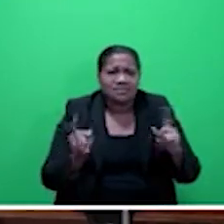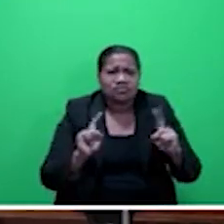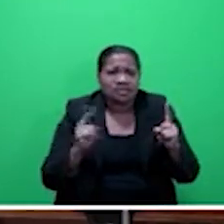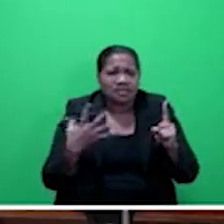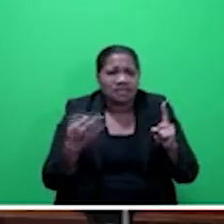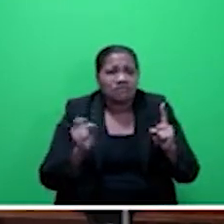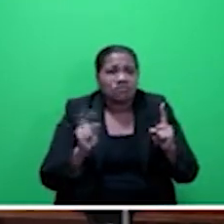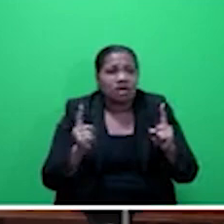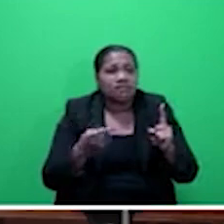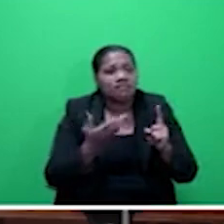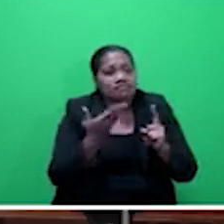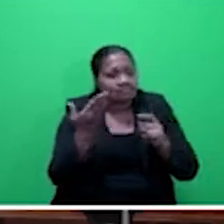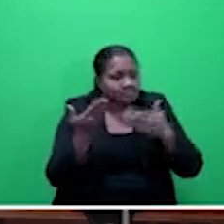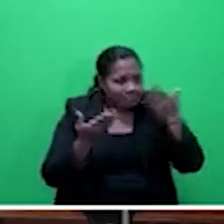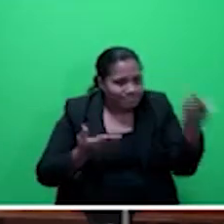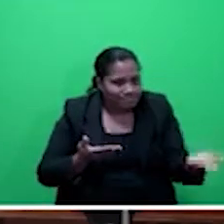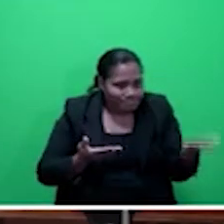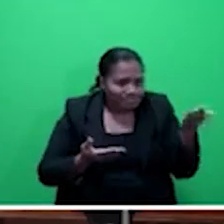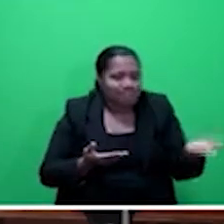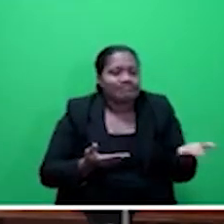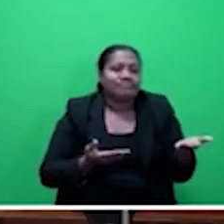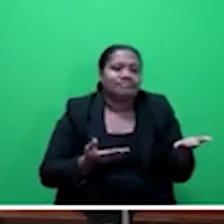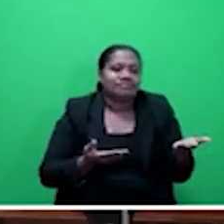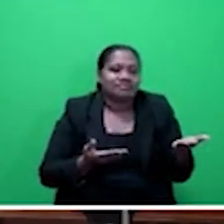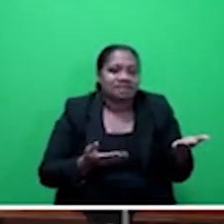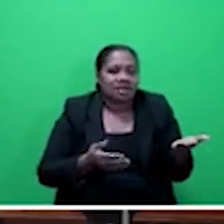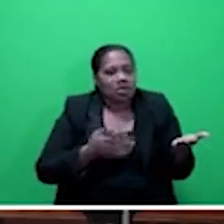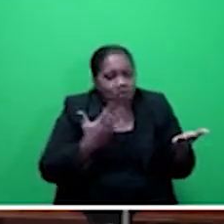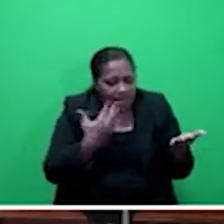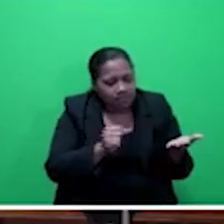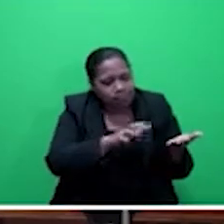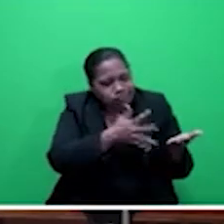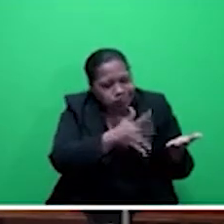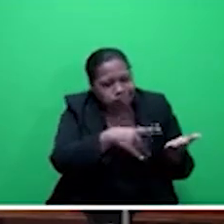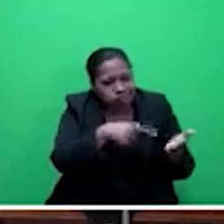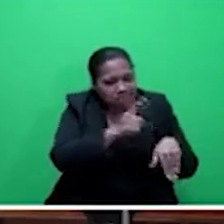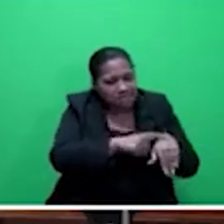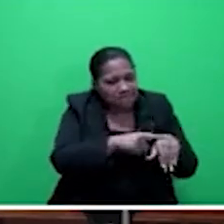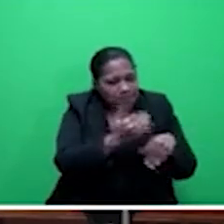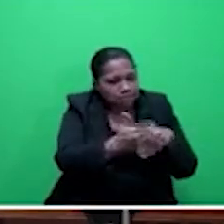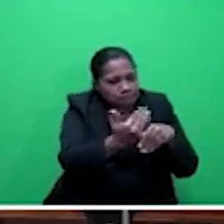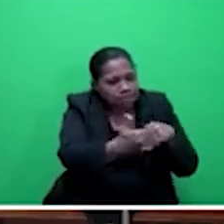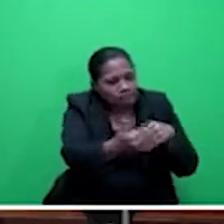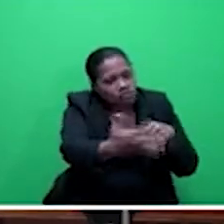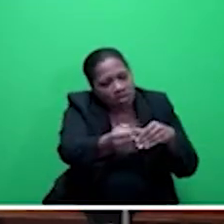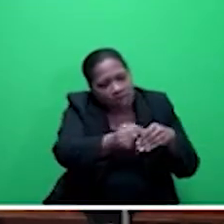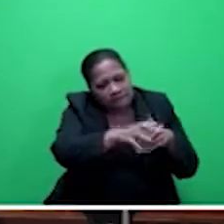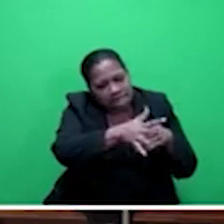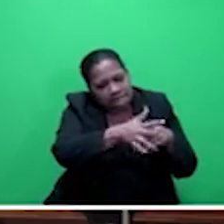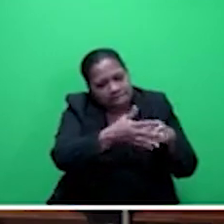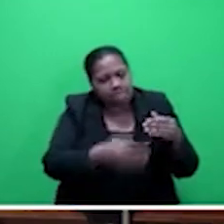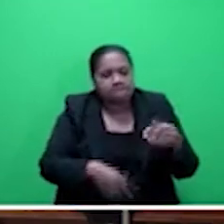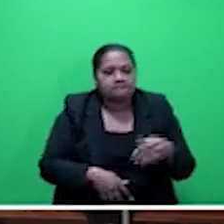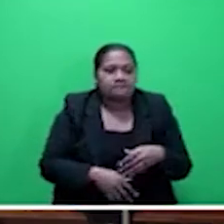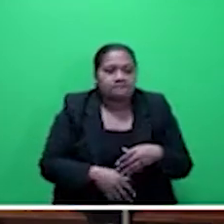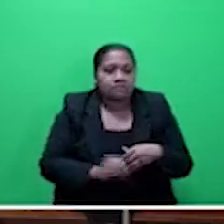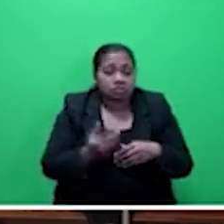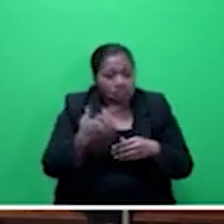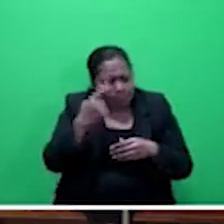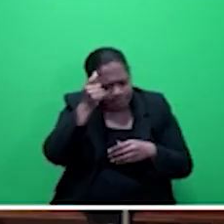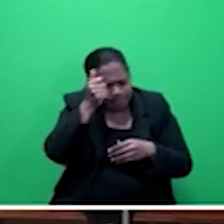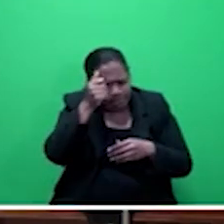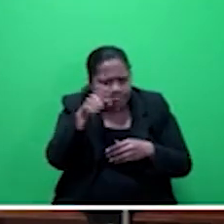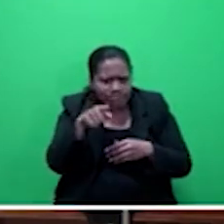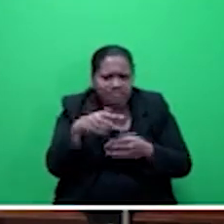uncertainty. We know there's going to be uncertain times ahead. Nobody within the financial sector at the moment knows how it's all going to pan out.